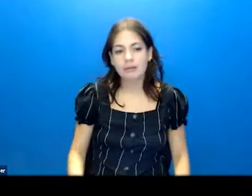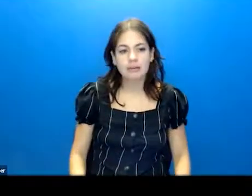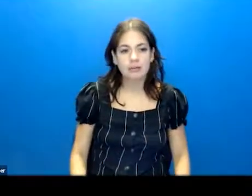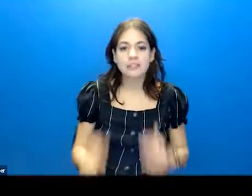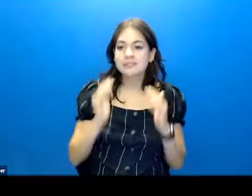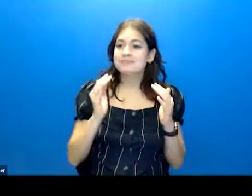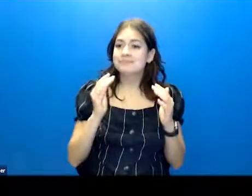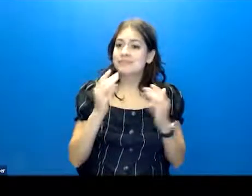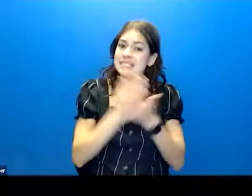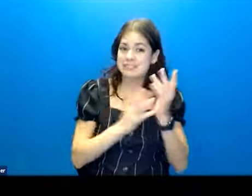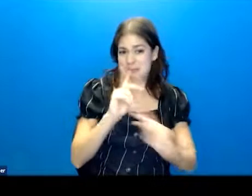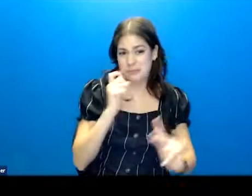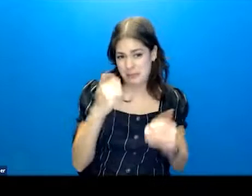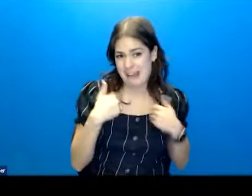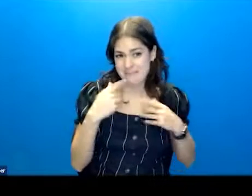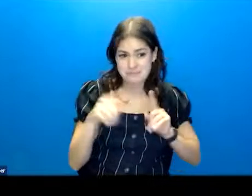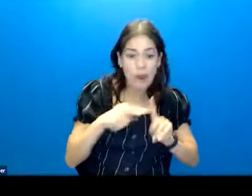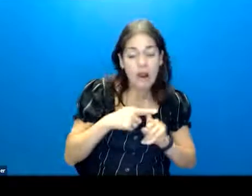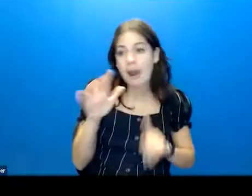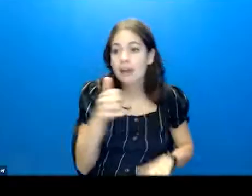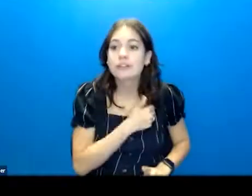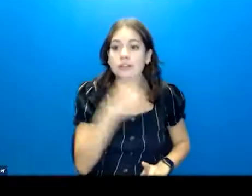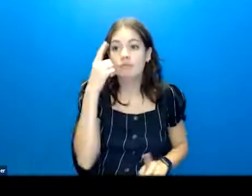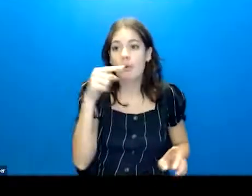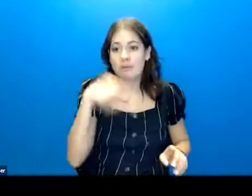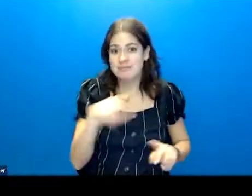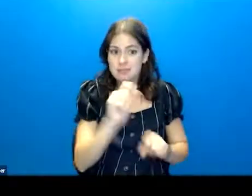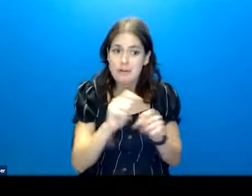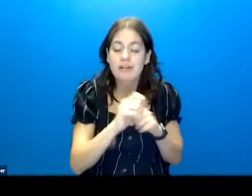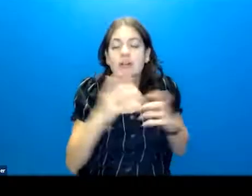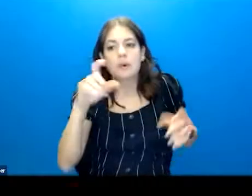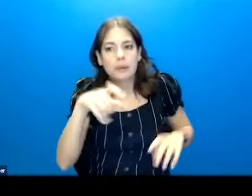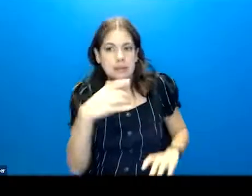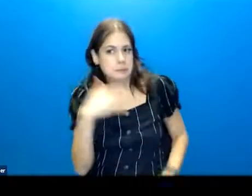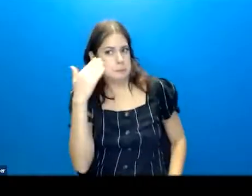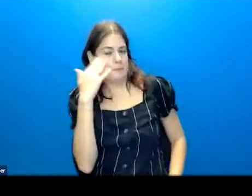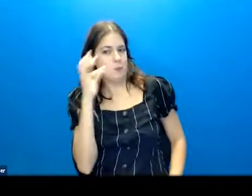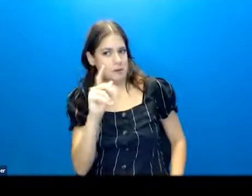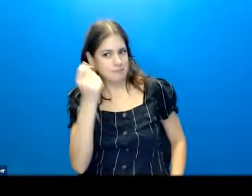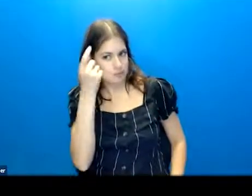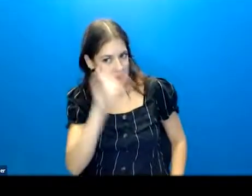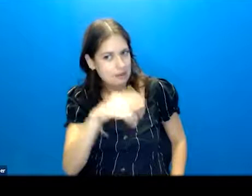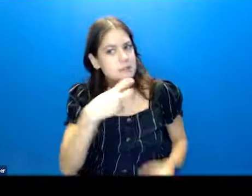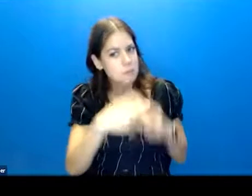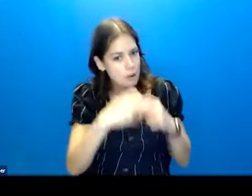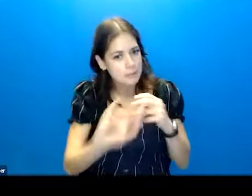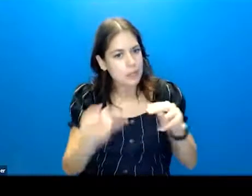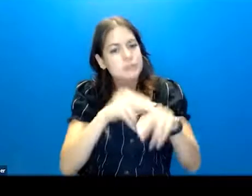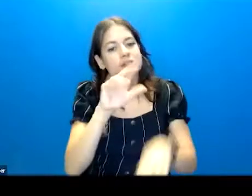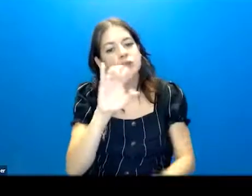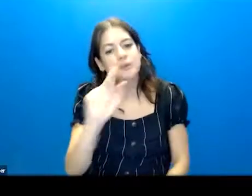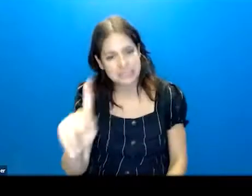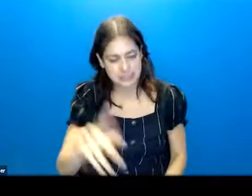Some of our folks don't have a positive attitude towards the work we're doing, so we need to acknowledge that's a problem. increases their risk.